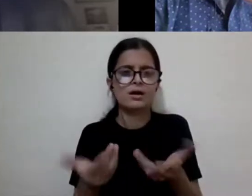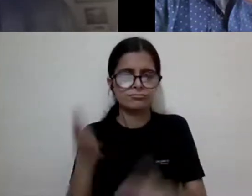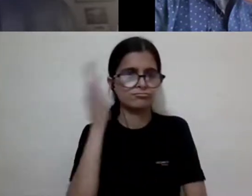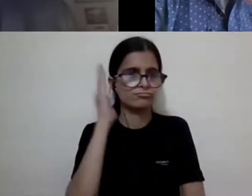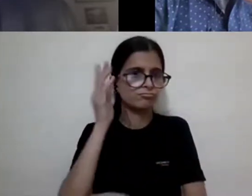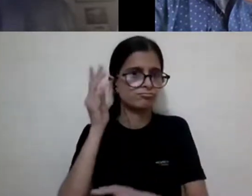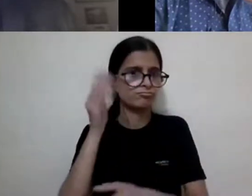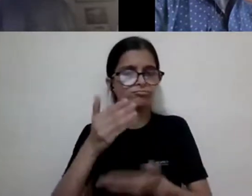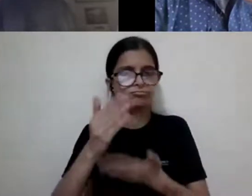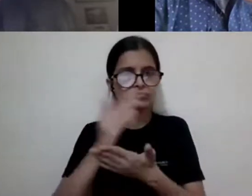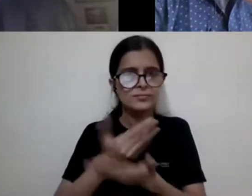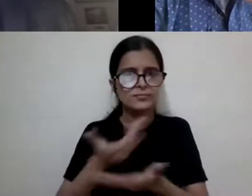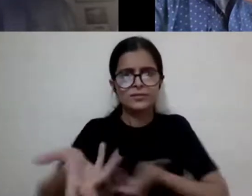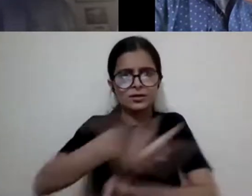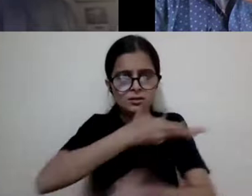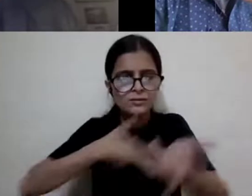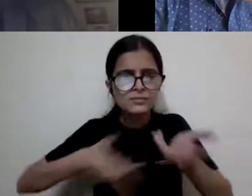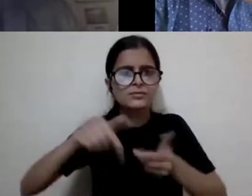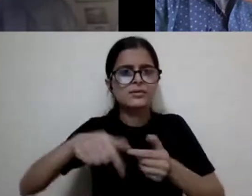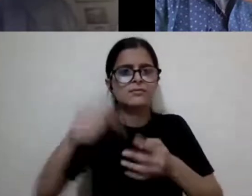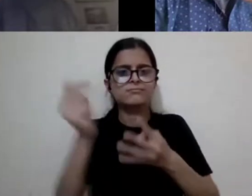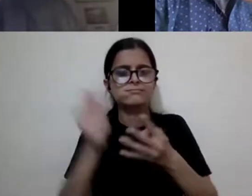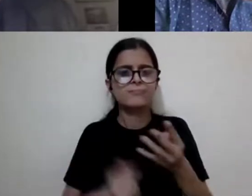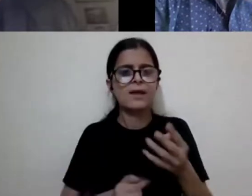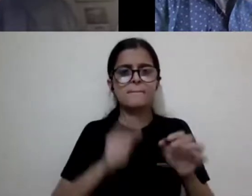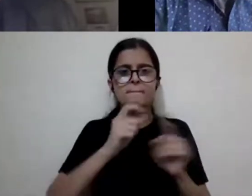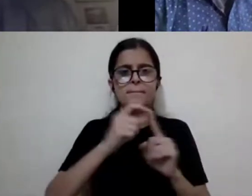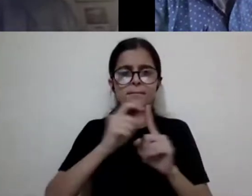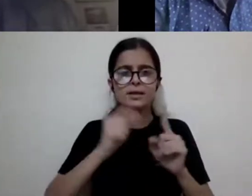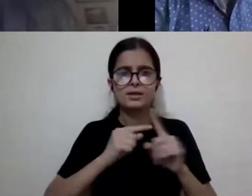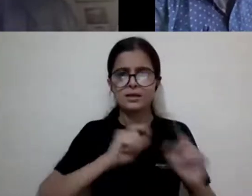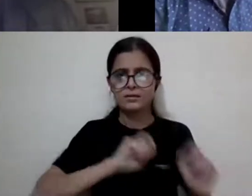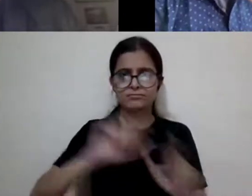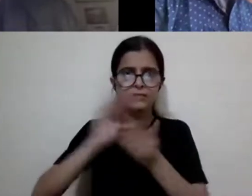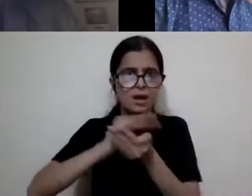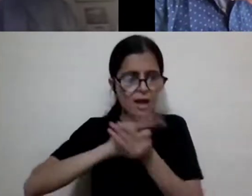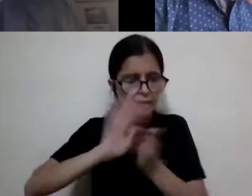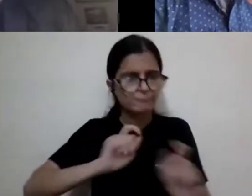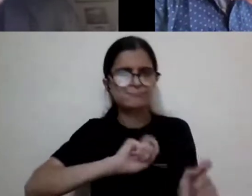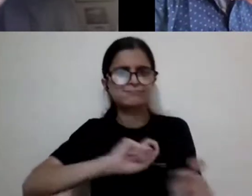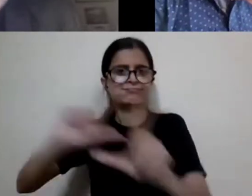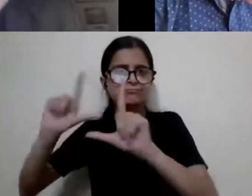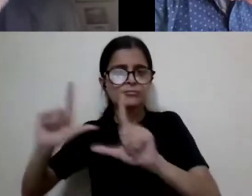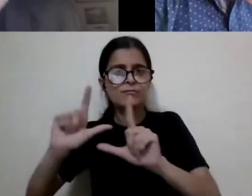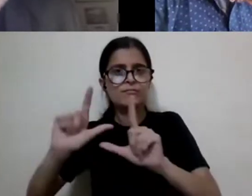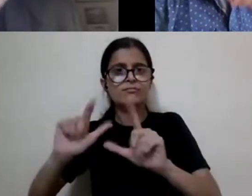discussing. And I do have a PowerPoint, so I'm going to share my screen now with you.